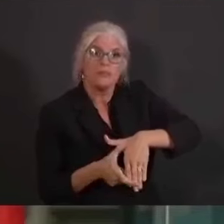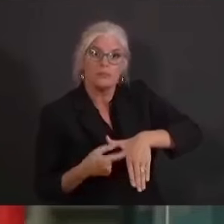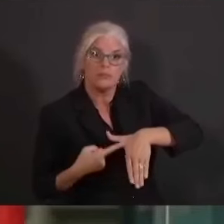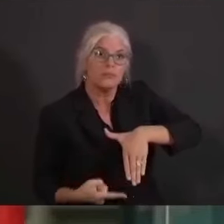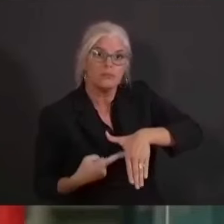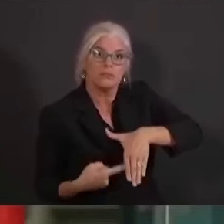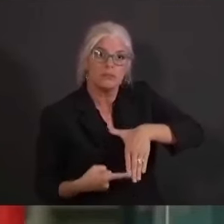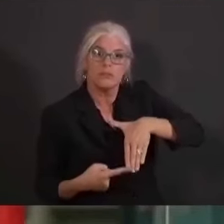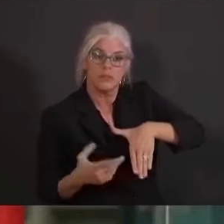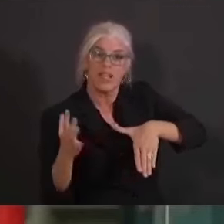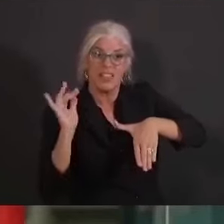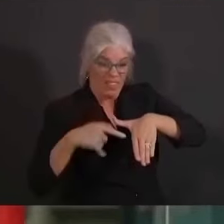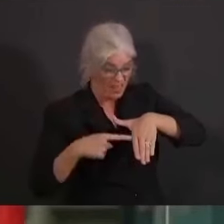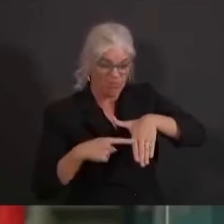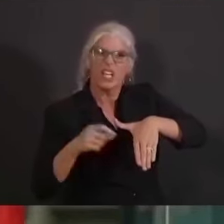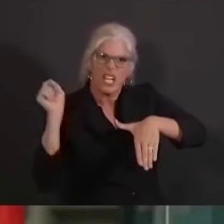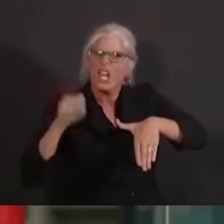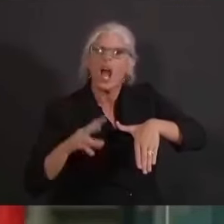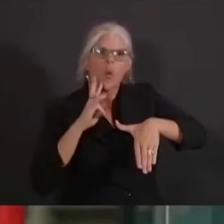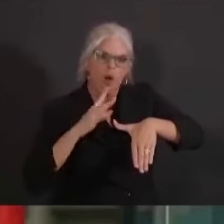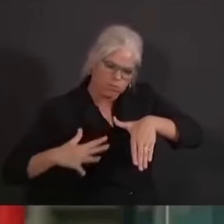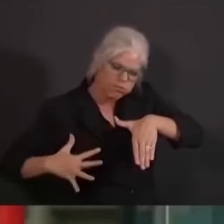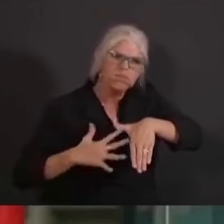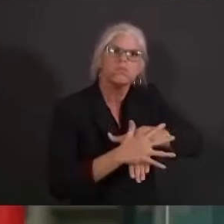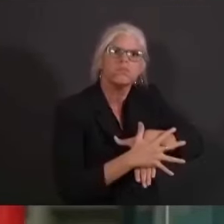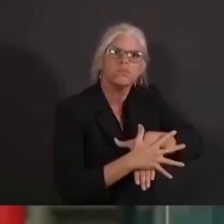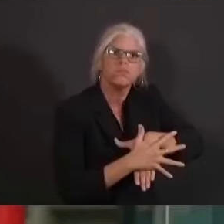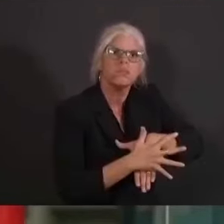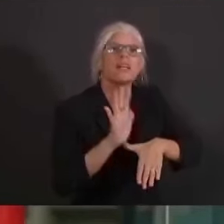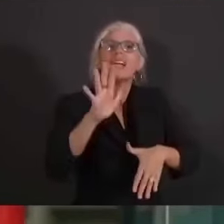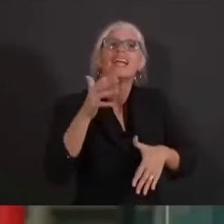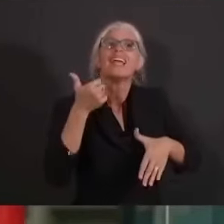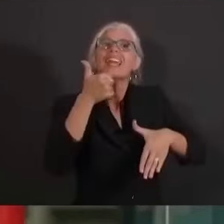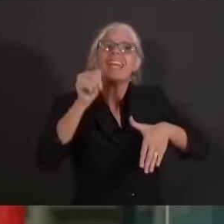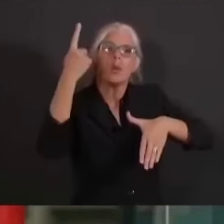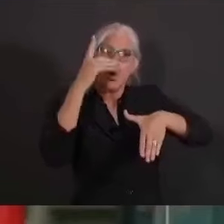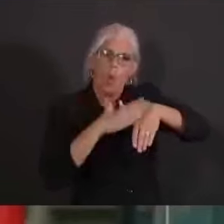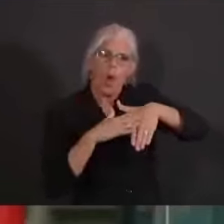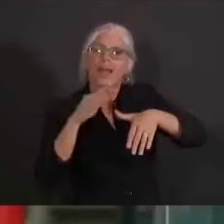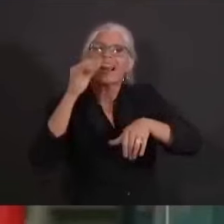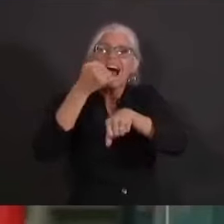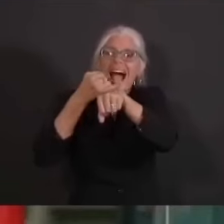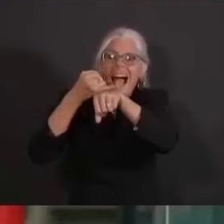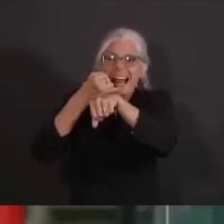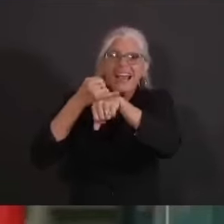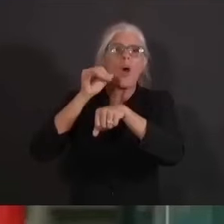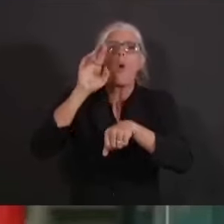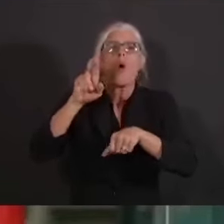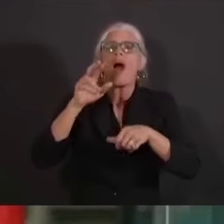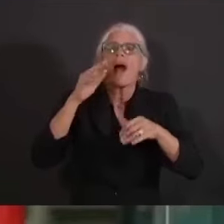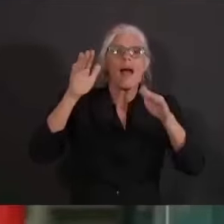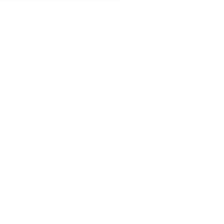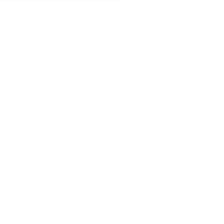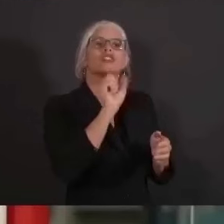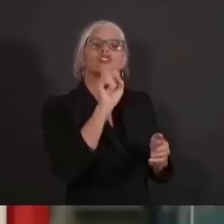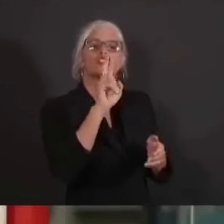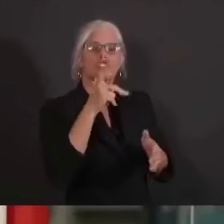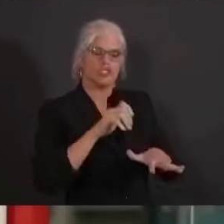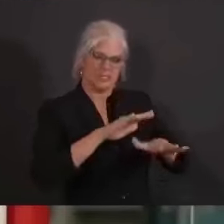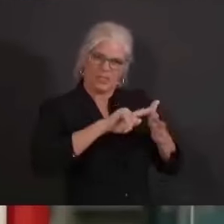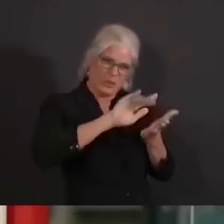i would anticipate anybody in like barrier islands or those low-lying areas are probably going to have an evacuation order now